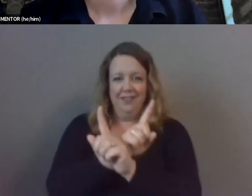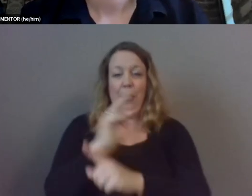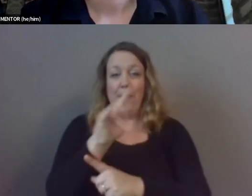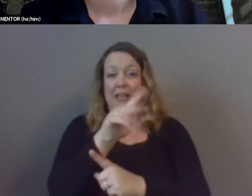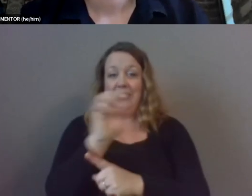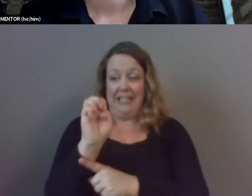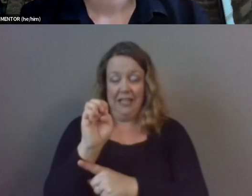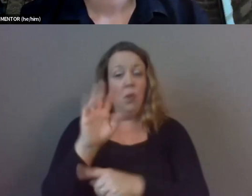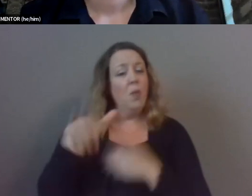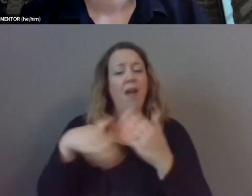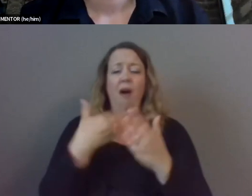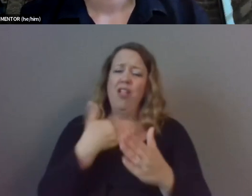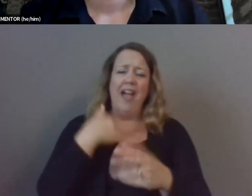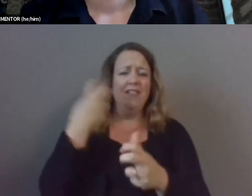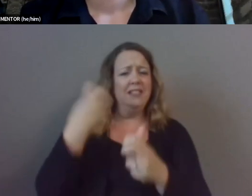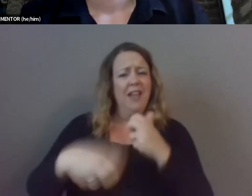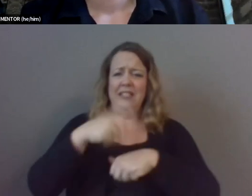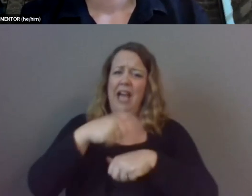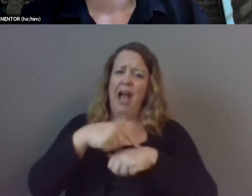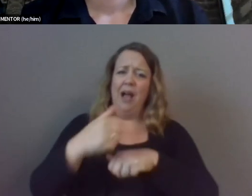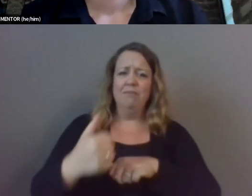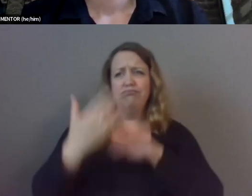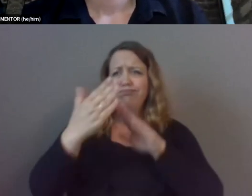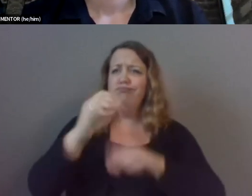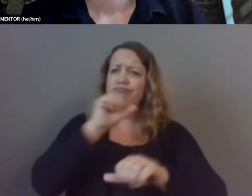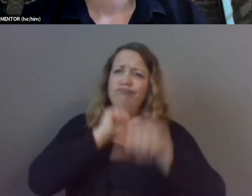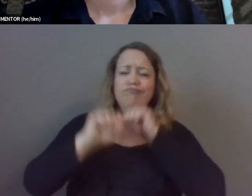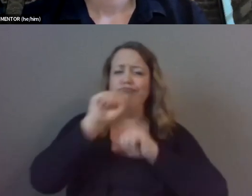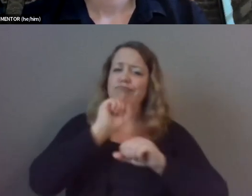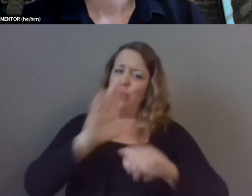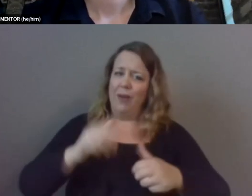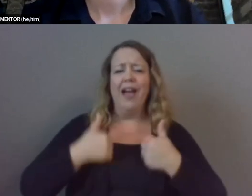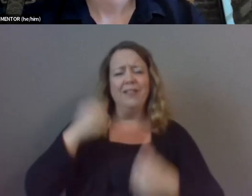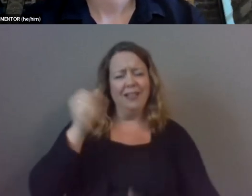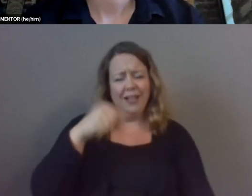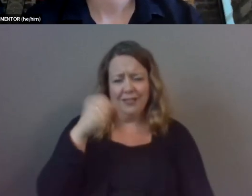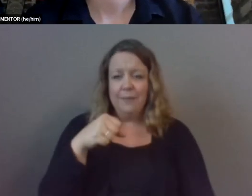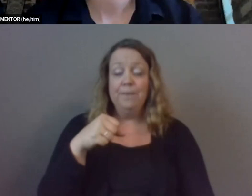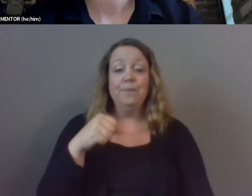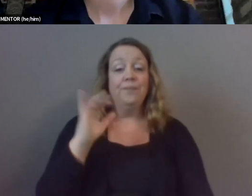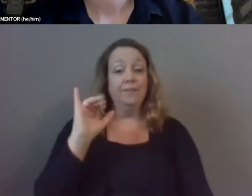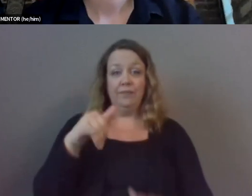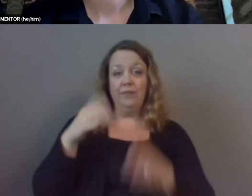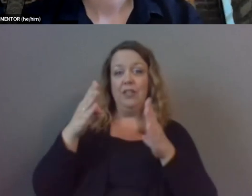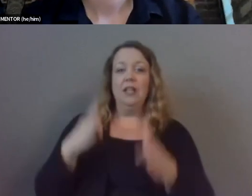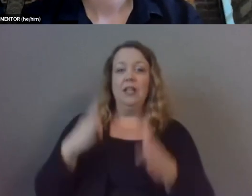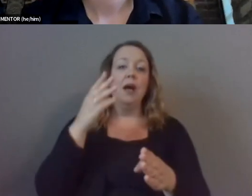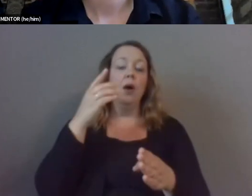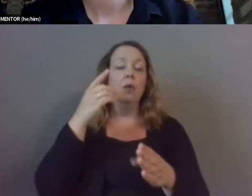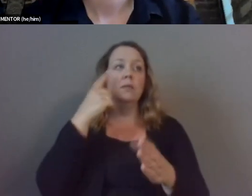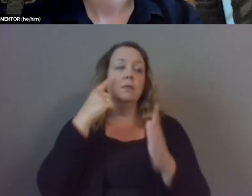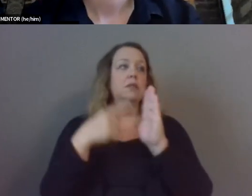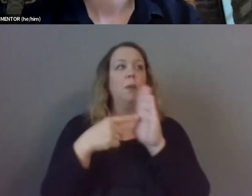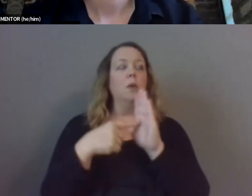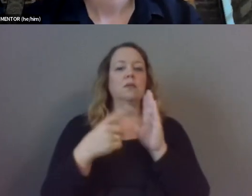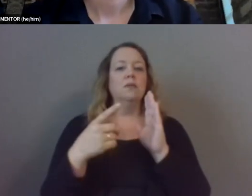in our lives and maybe maybe if the person is young even if the person um that you are mentoring okay the person that you're mentoring